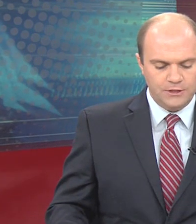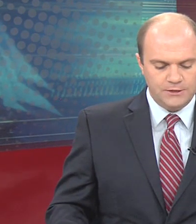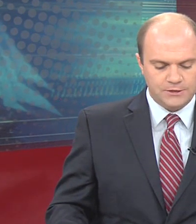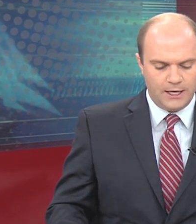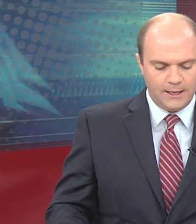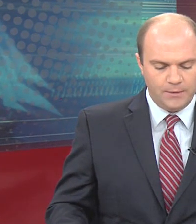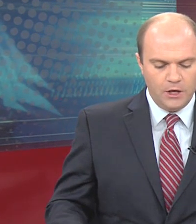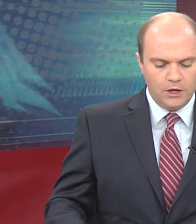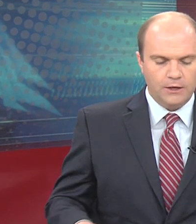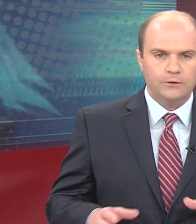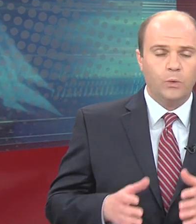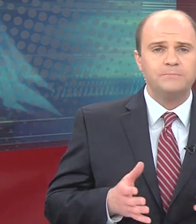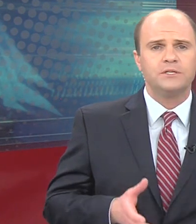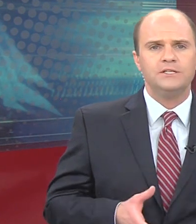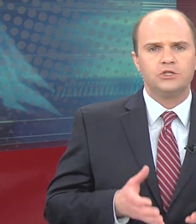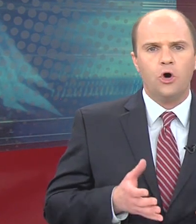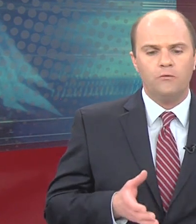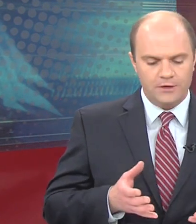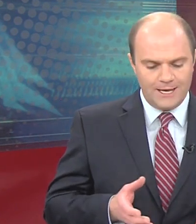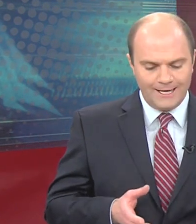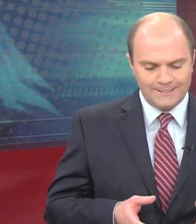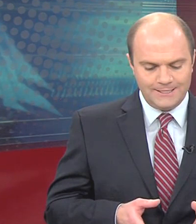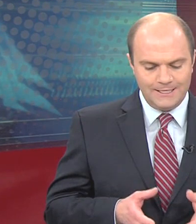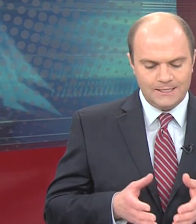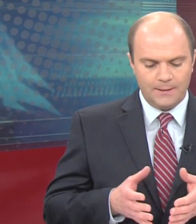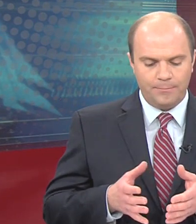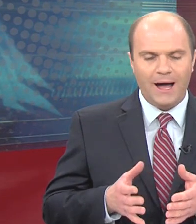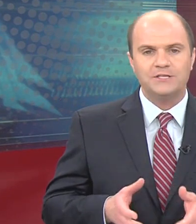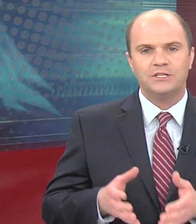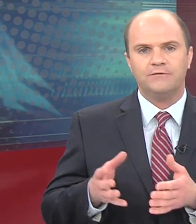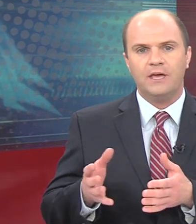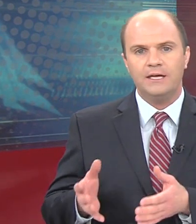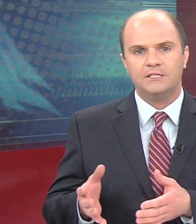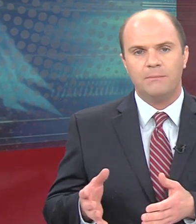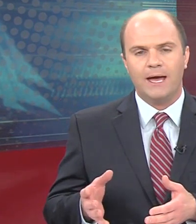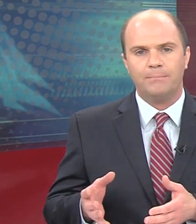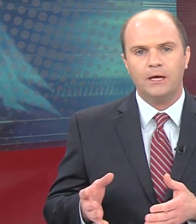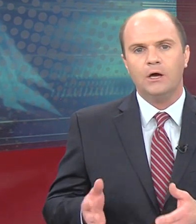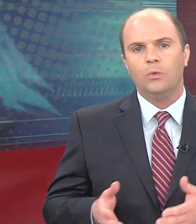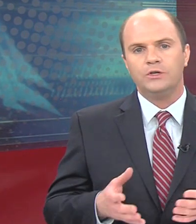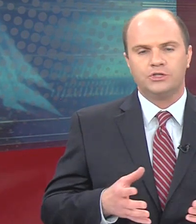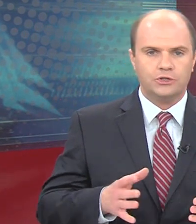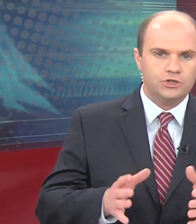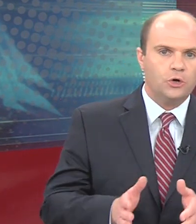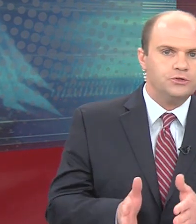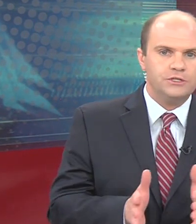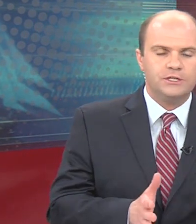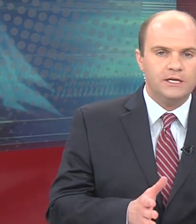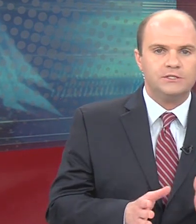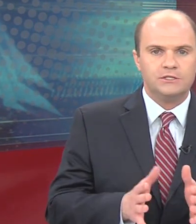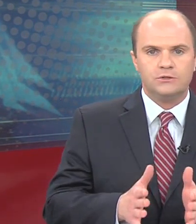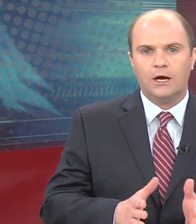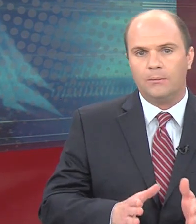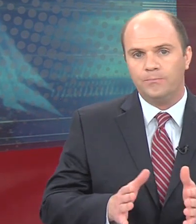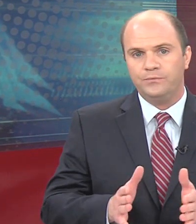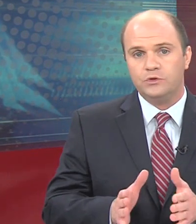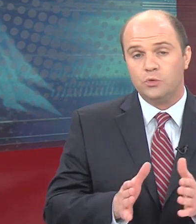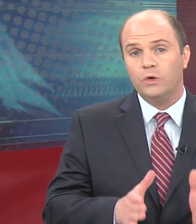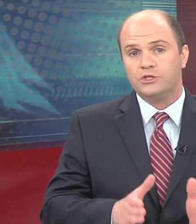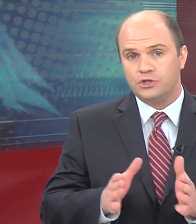county's website's COVID-19 positive case map, which shows these cases